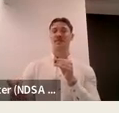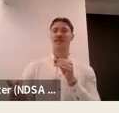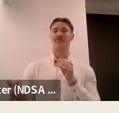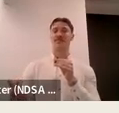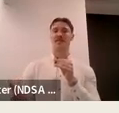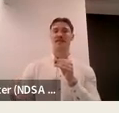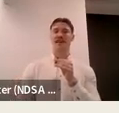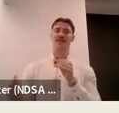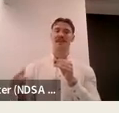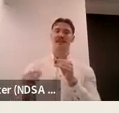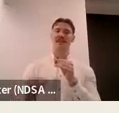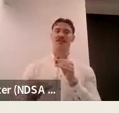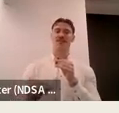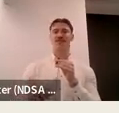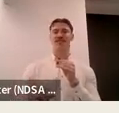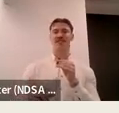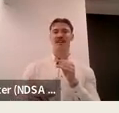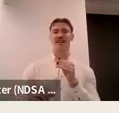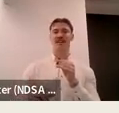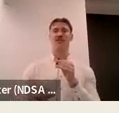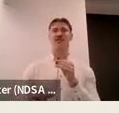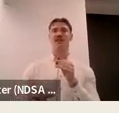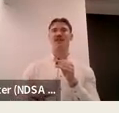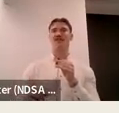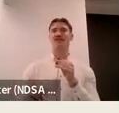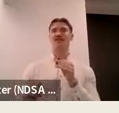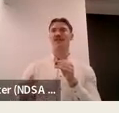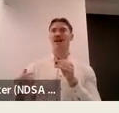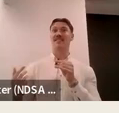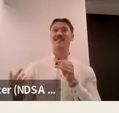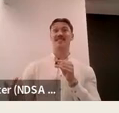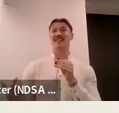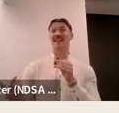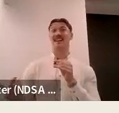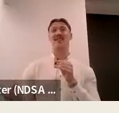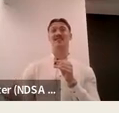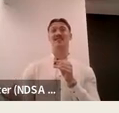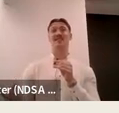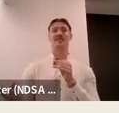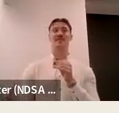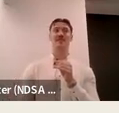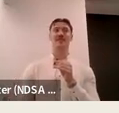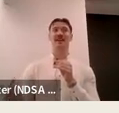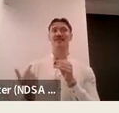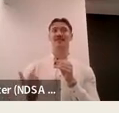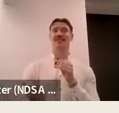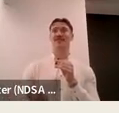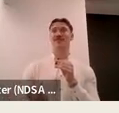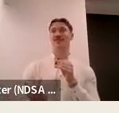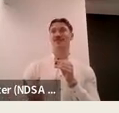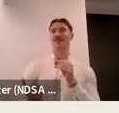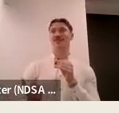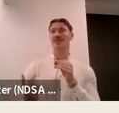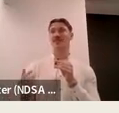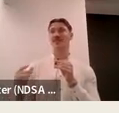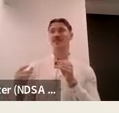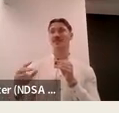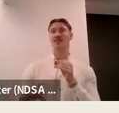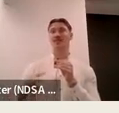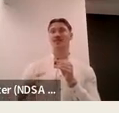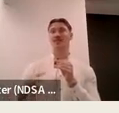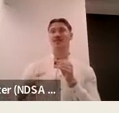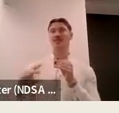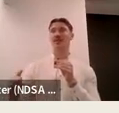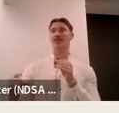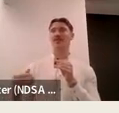are already there with you on and us and we have an issue with international student framing so and this again a partnership issue if you have international students in the room